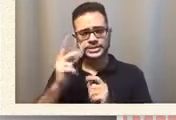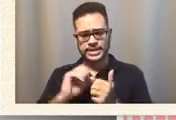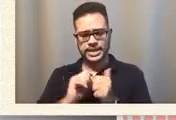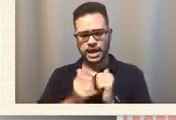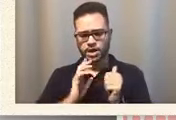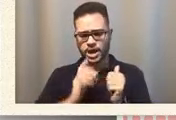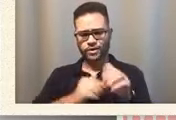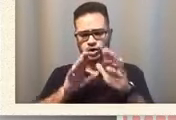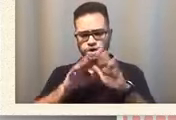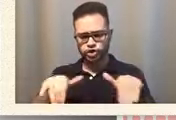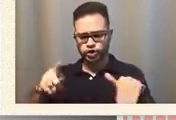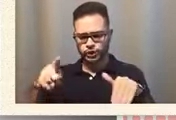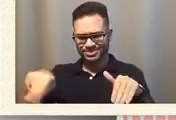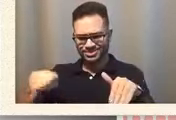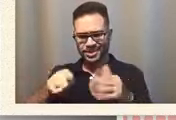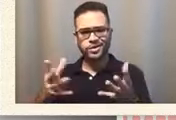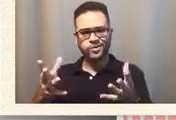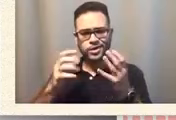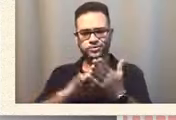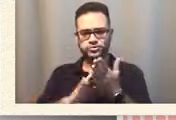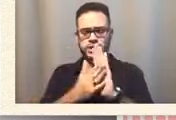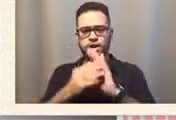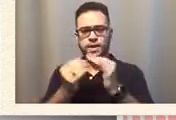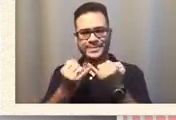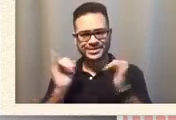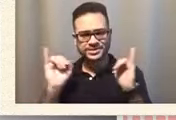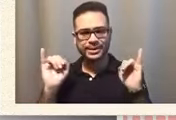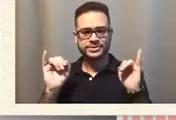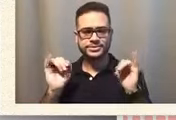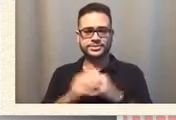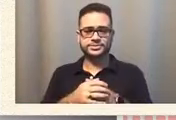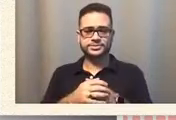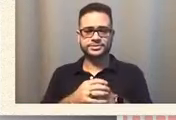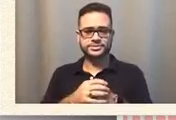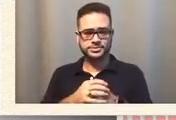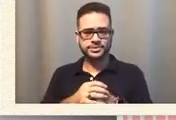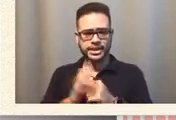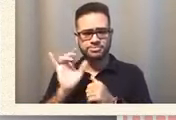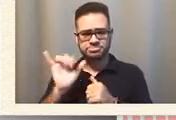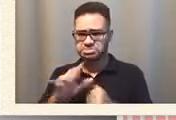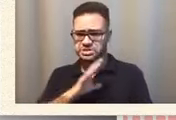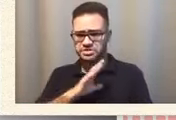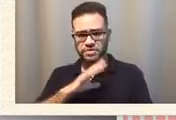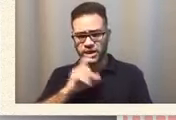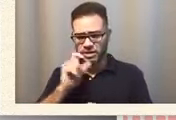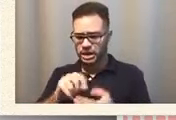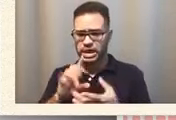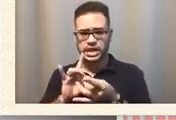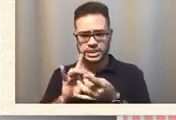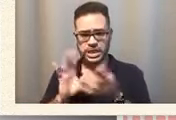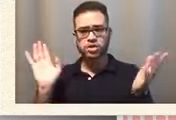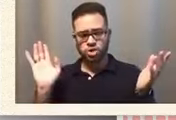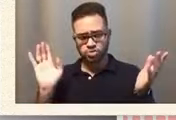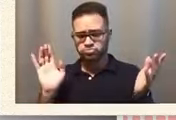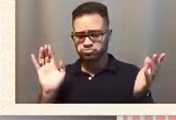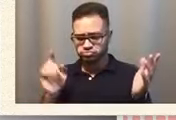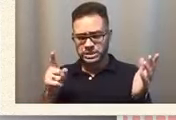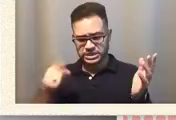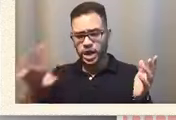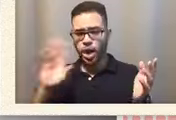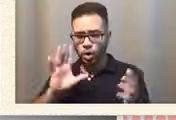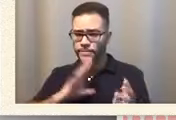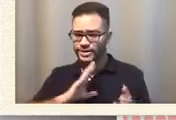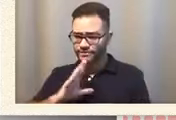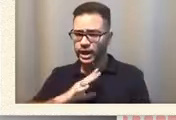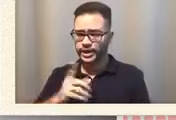be independent and it's okay to let go they're gonna be fine am i